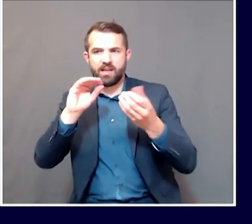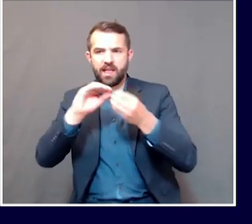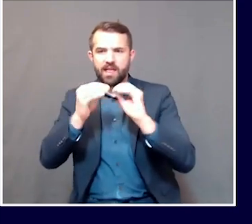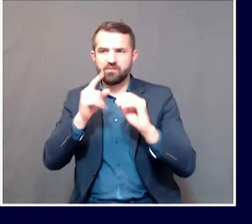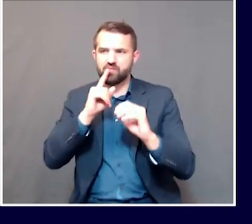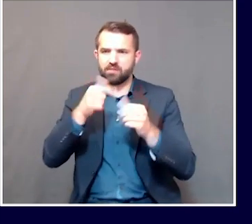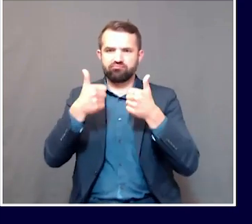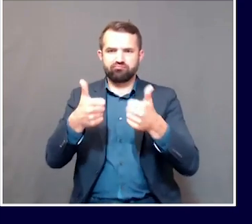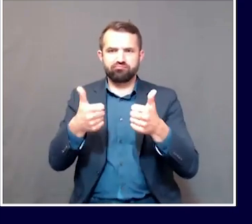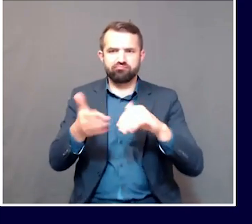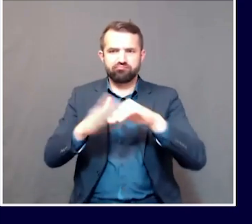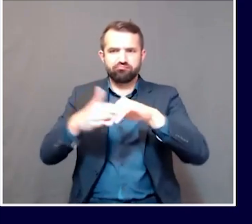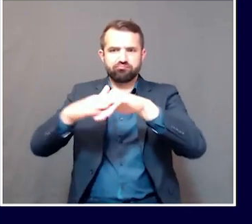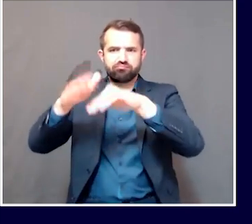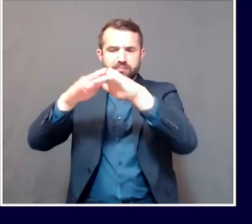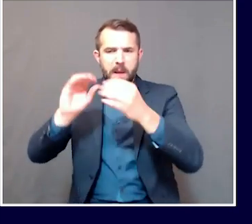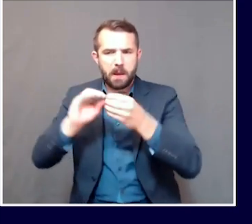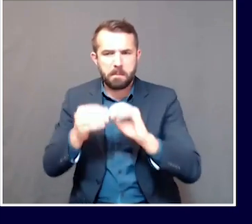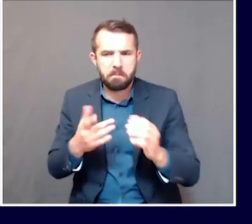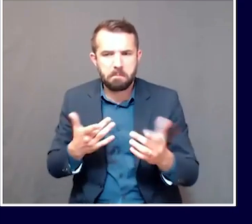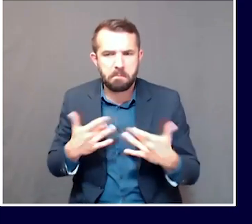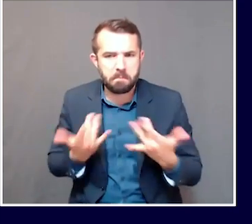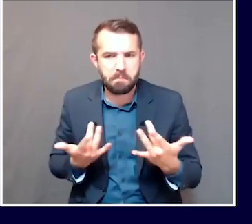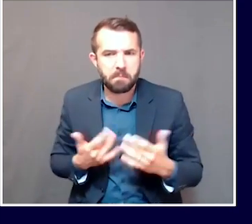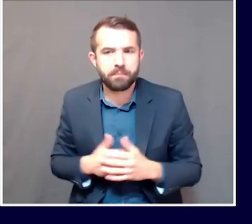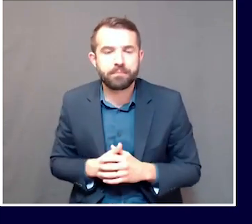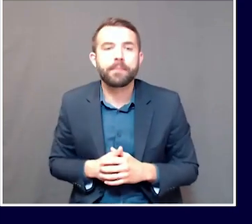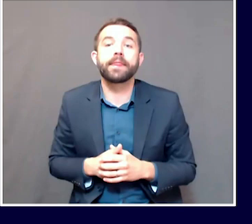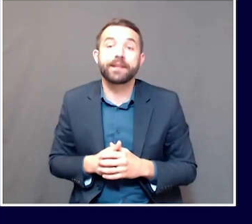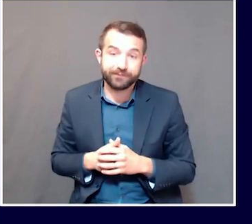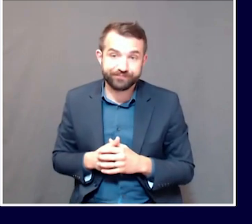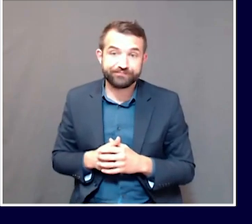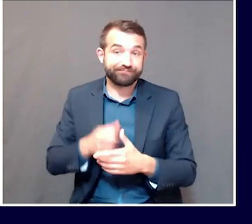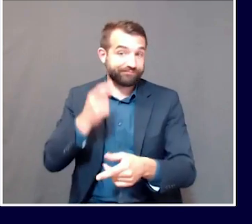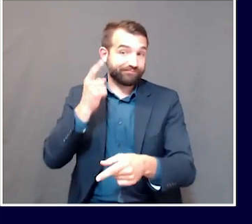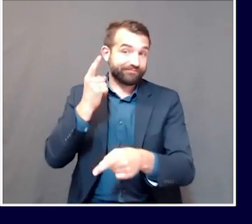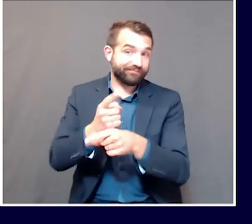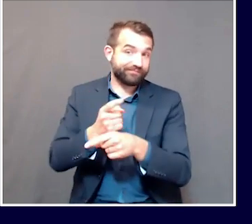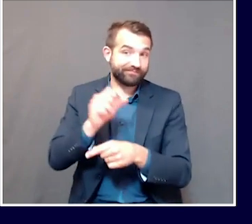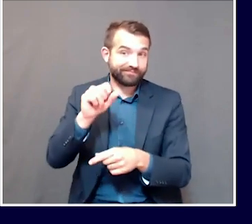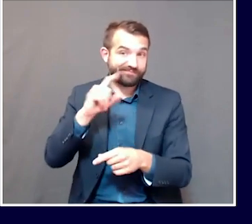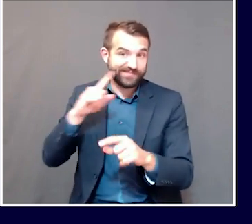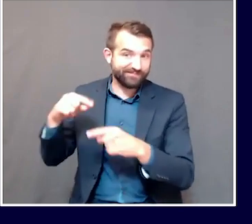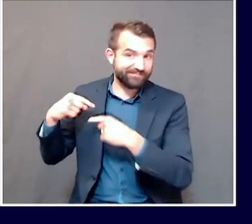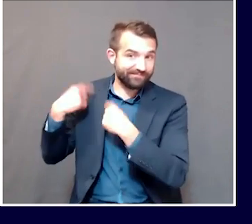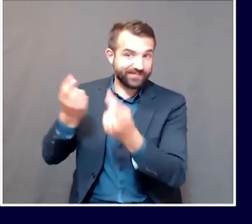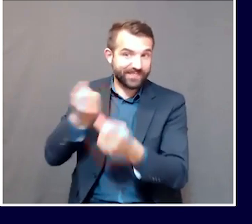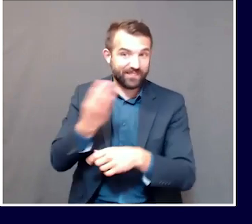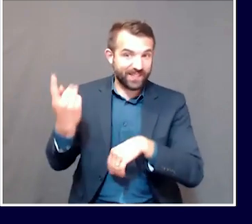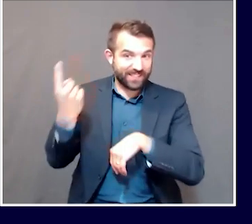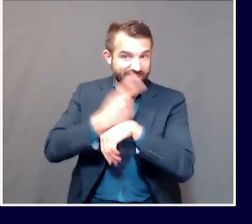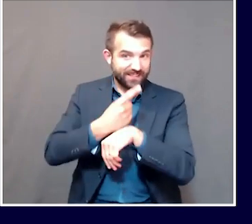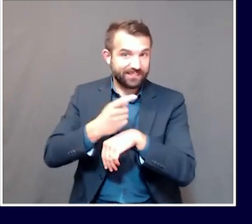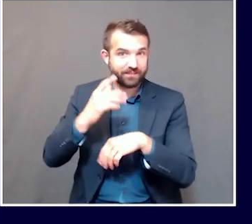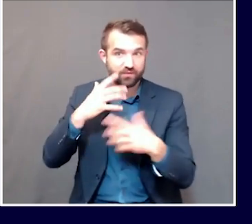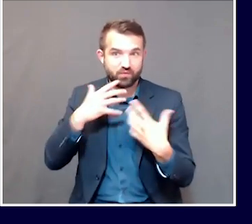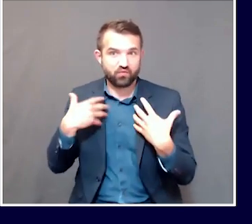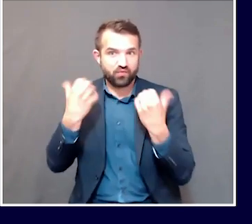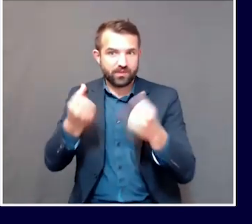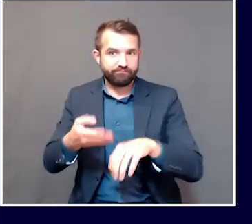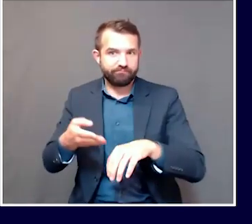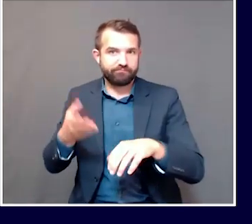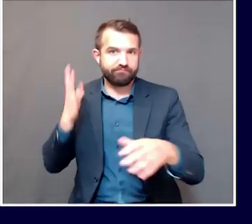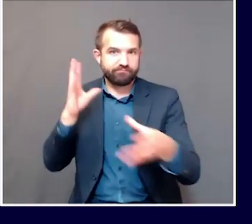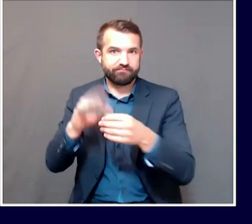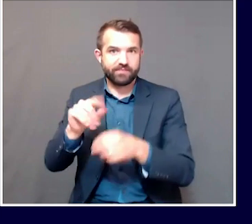Sure. So, Megan, you're correct on the numbers. We've seen just in the past few days now about 180 individuals